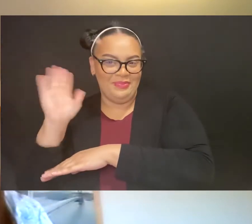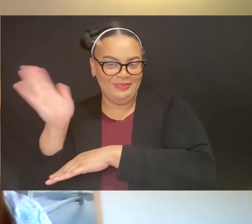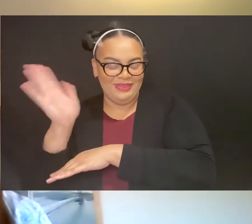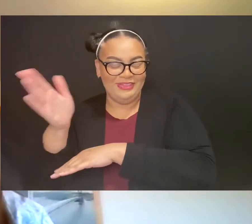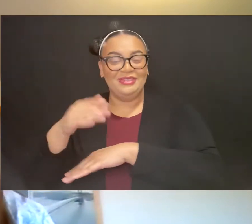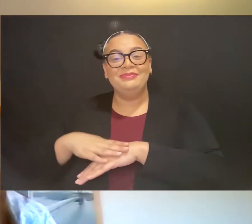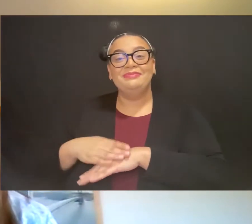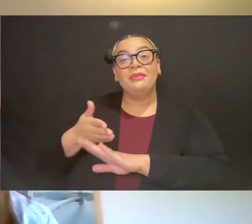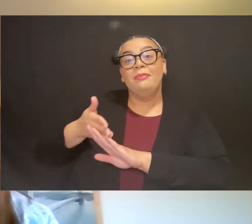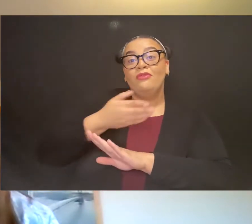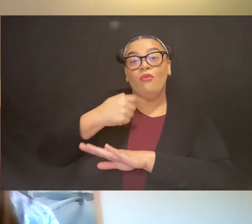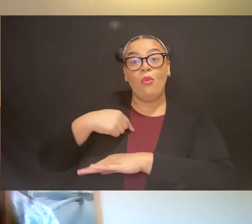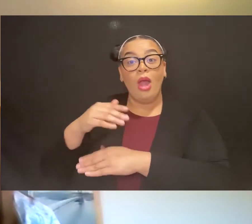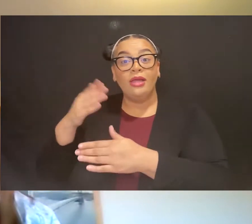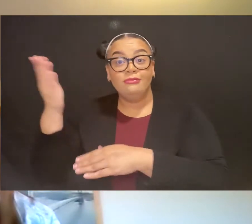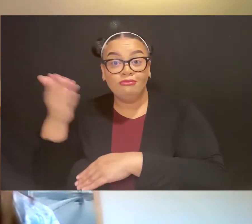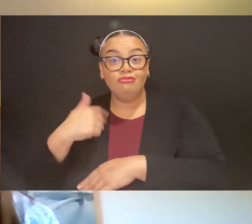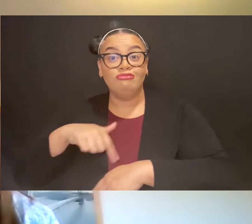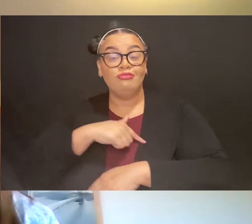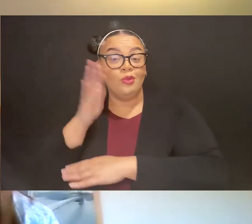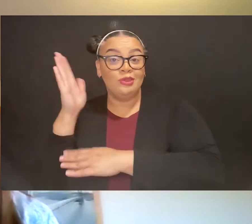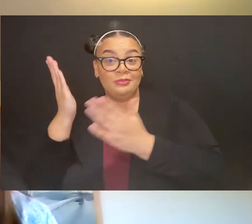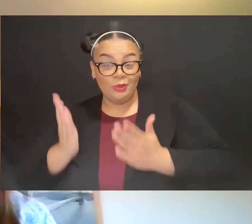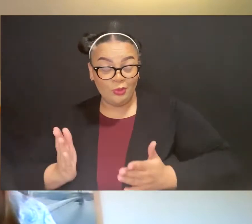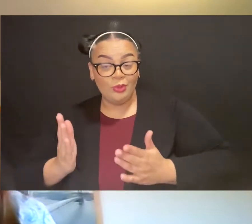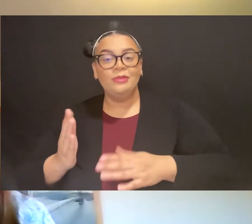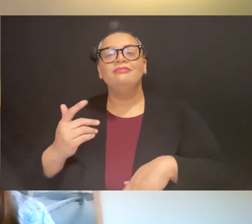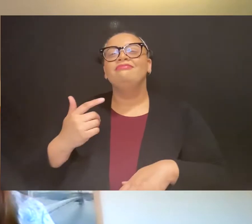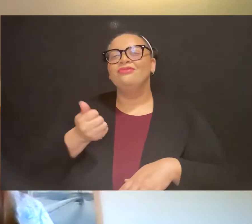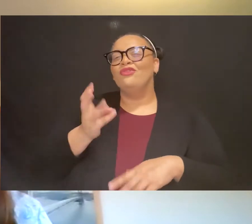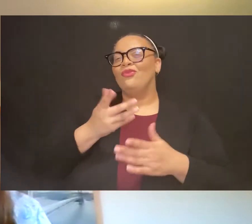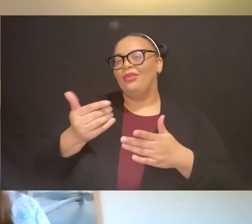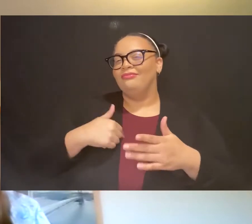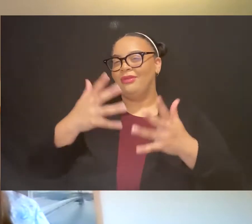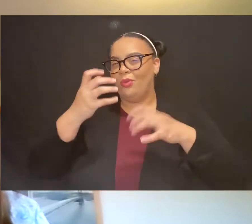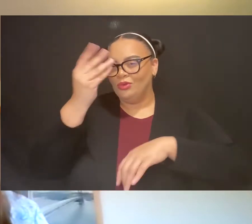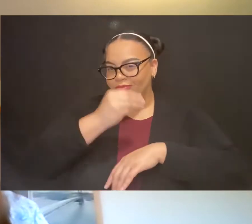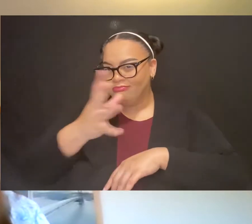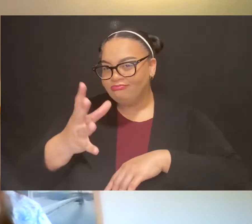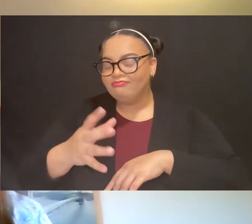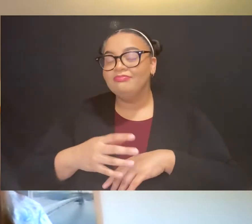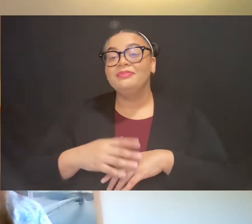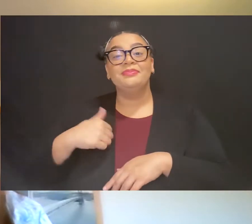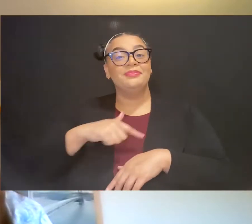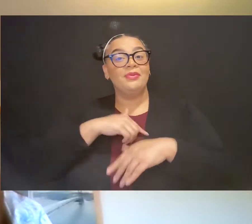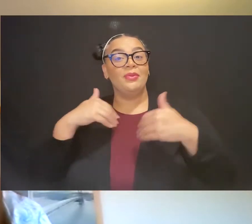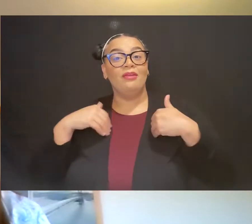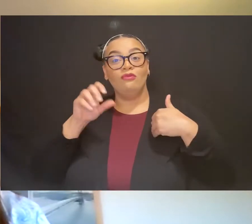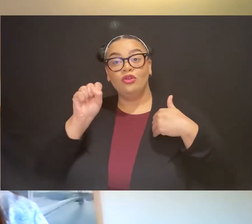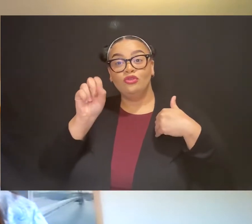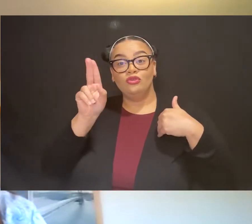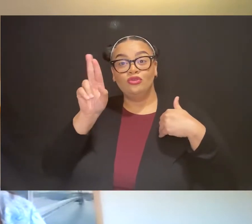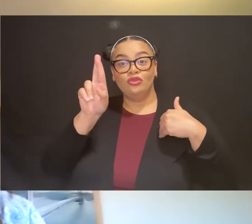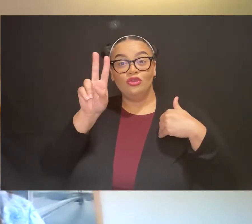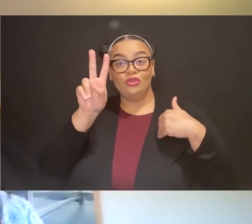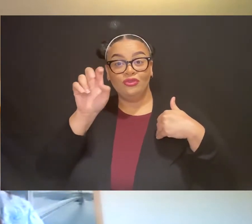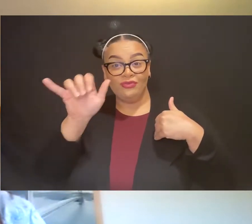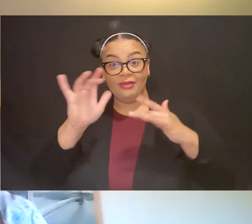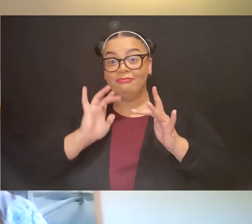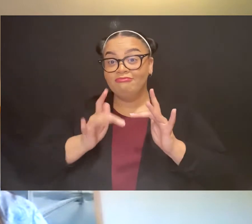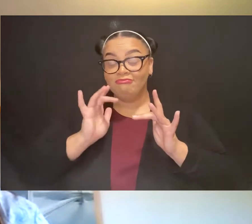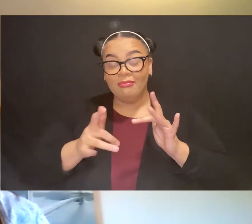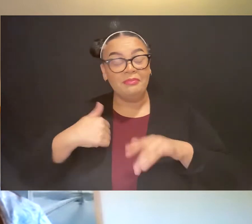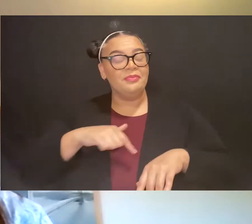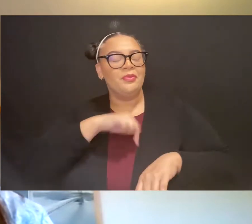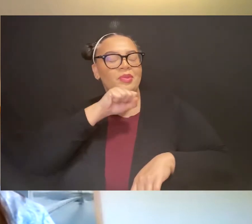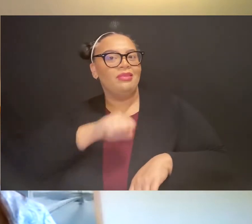Before I introduce our speaker tonight, just a couple of things. There is a survey on our web calendar. If you want to give us feedback about tonight's program,